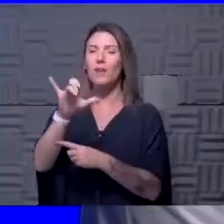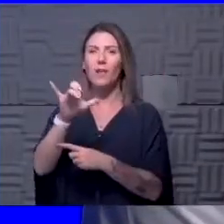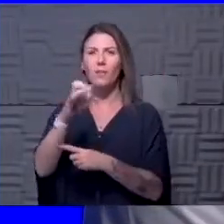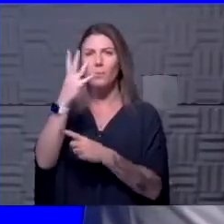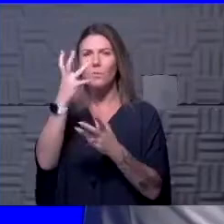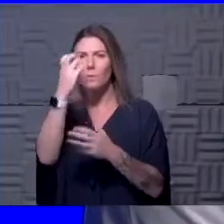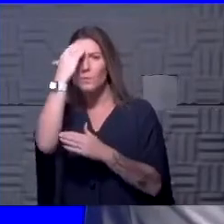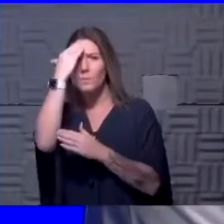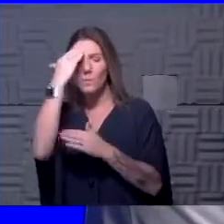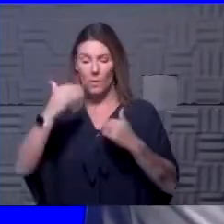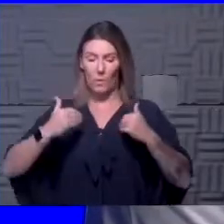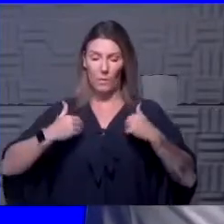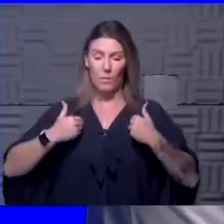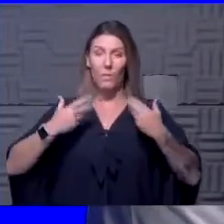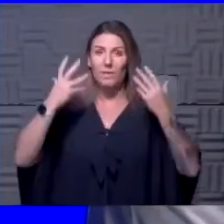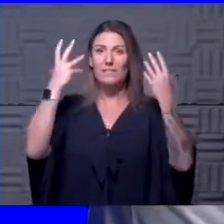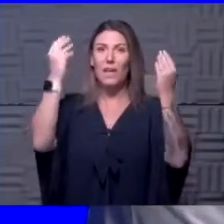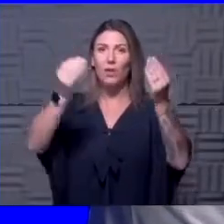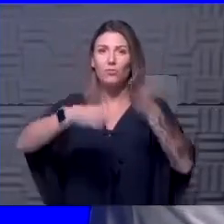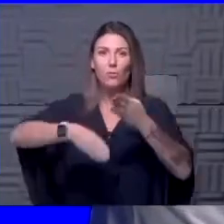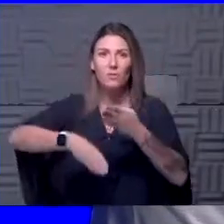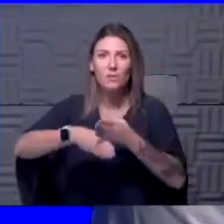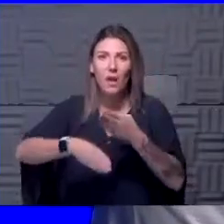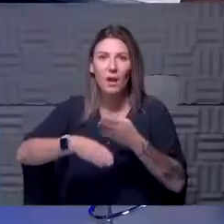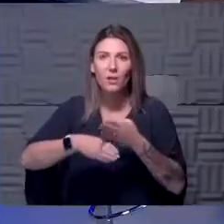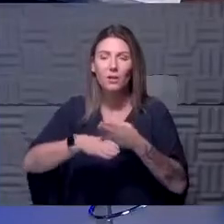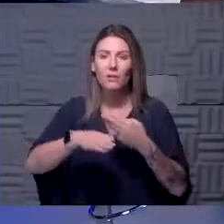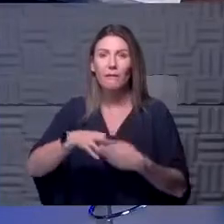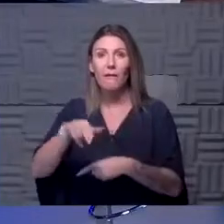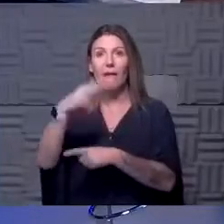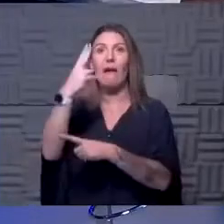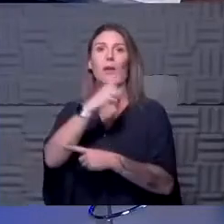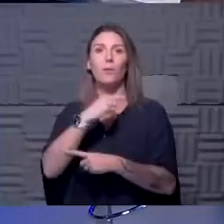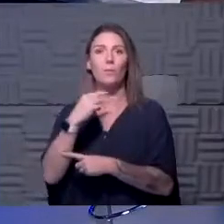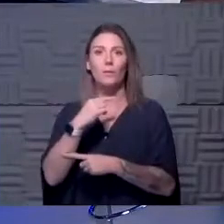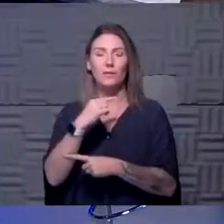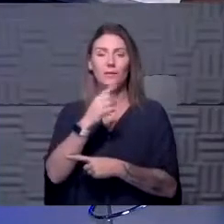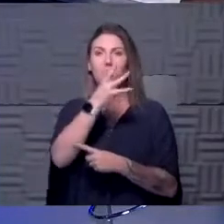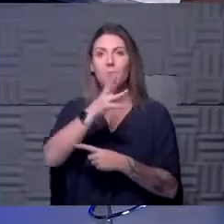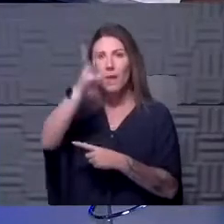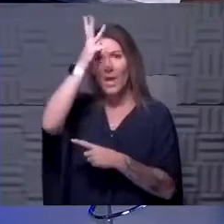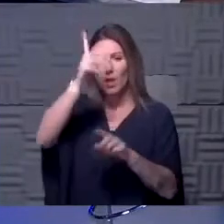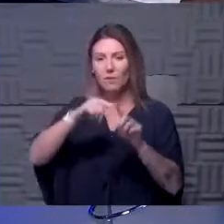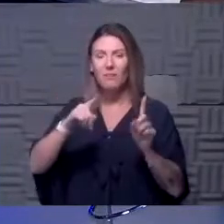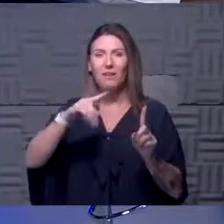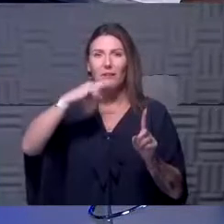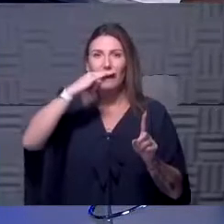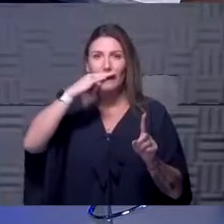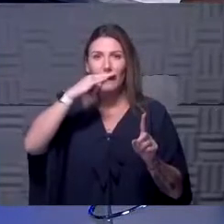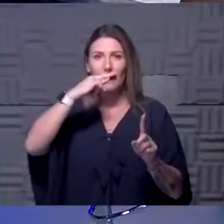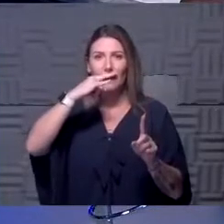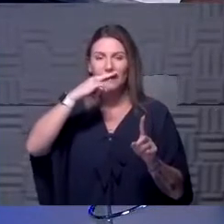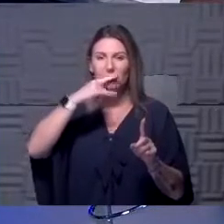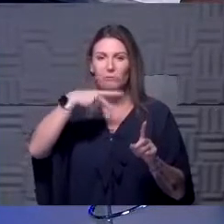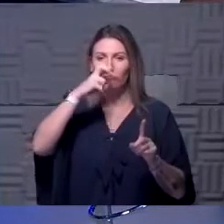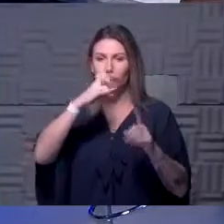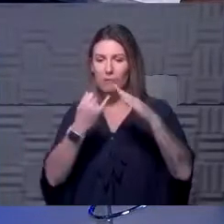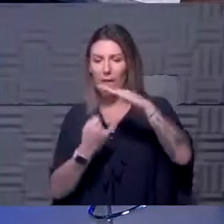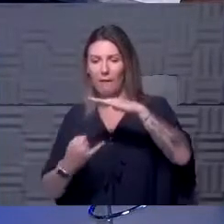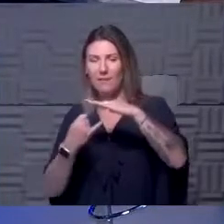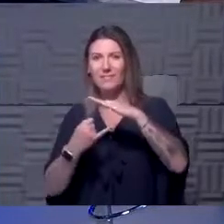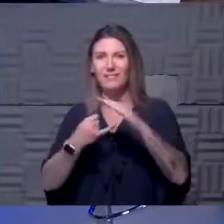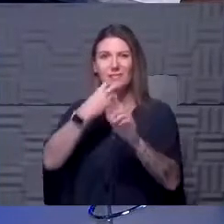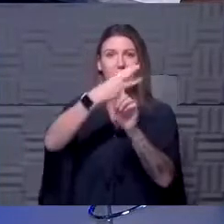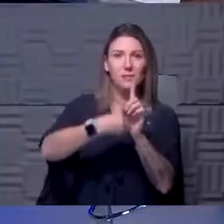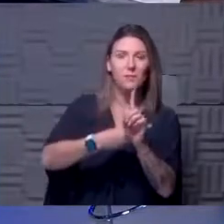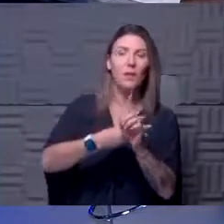your thoughts on youth outdoor soccer? Very high risk parents, but the kiddo has been pretty strictly isolated for six months,